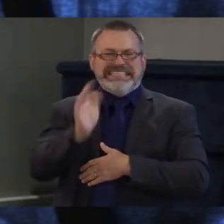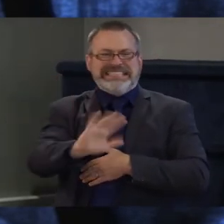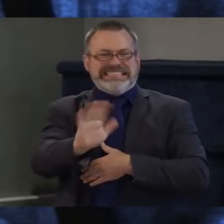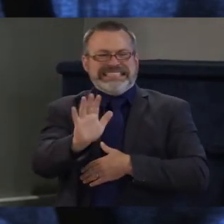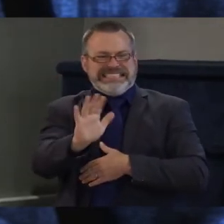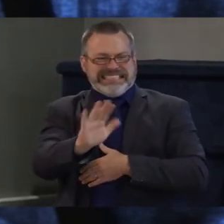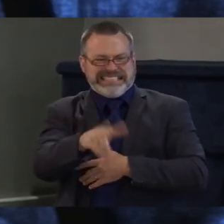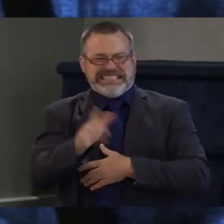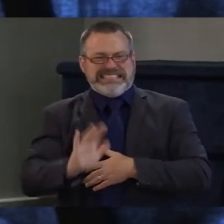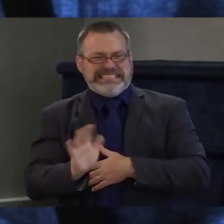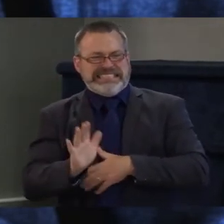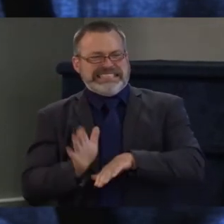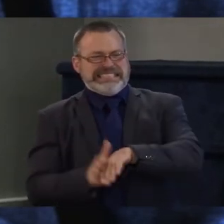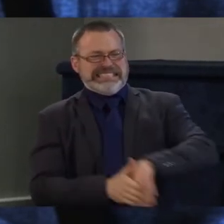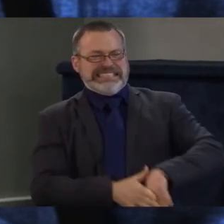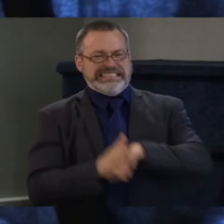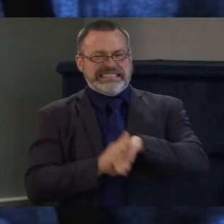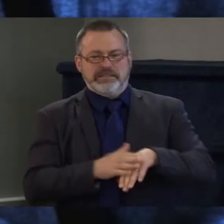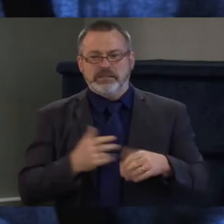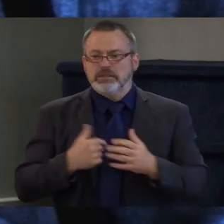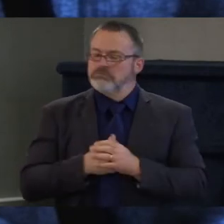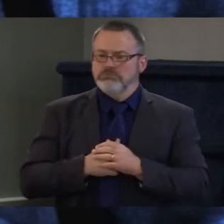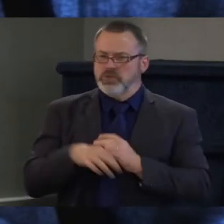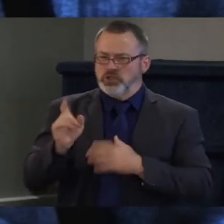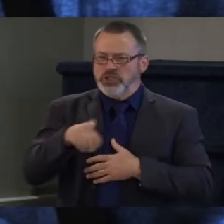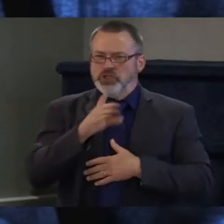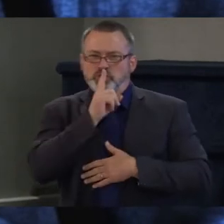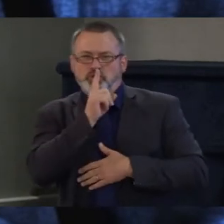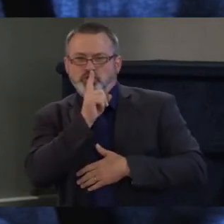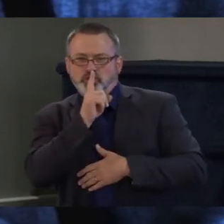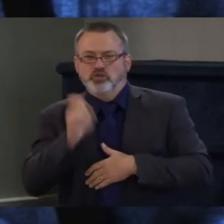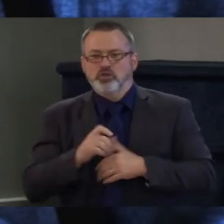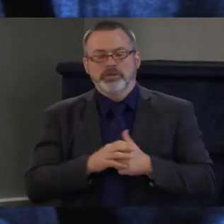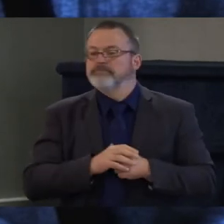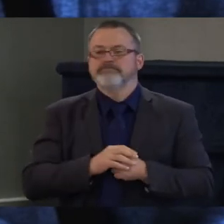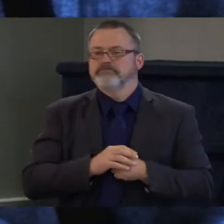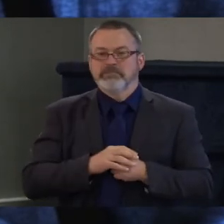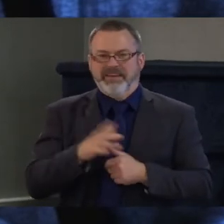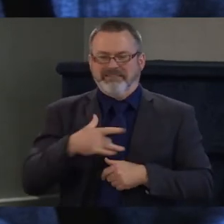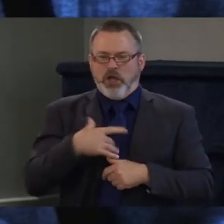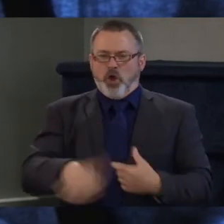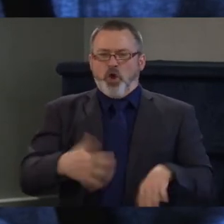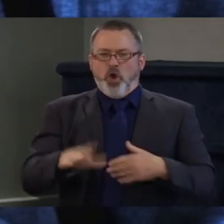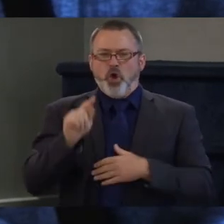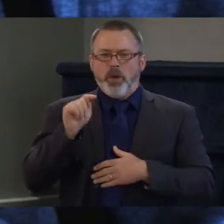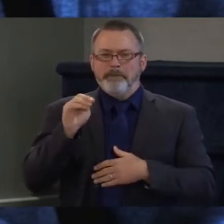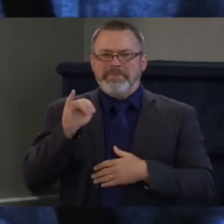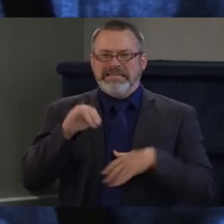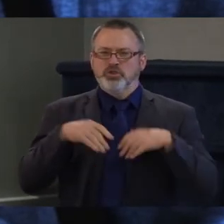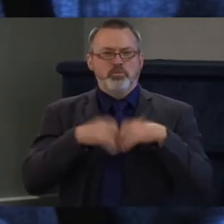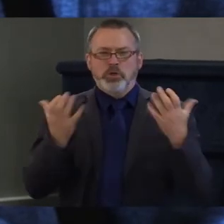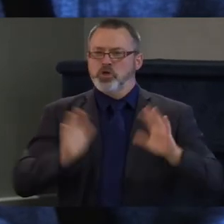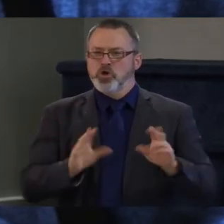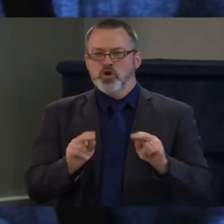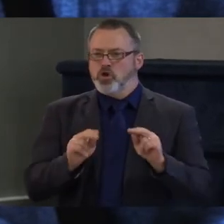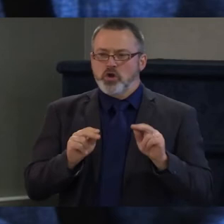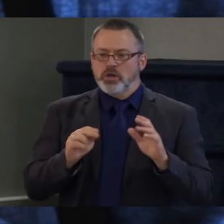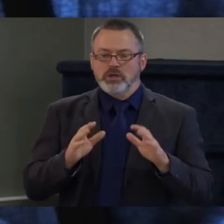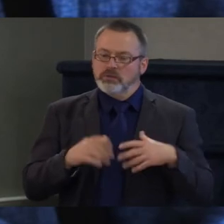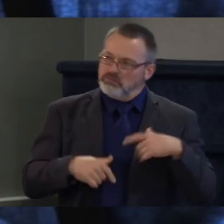career you shouldn't talk about this it's too much information and that is the frame that we're still in right now